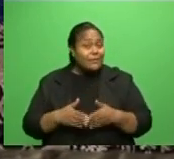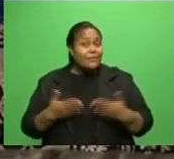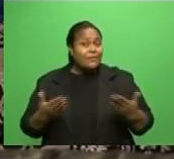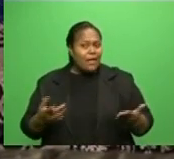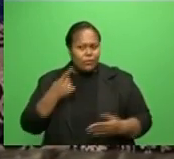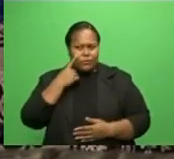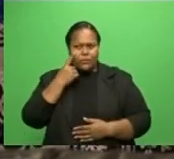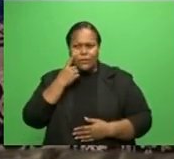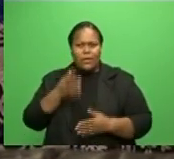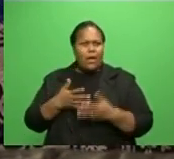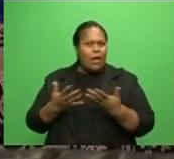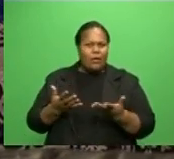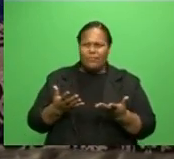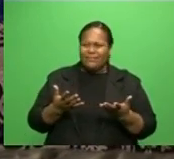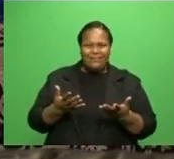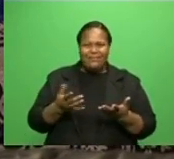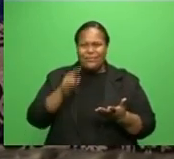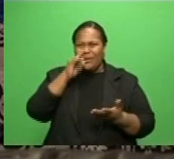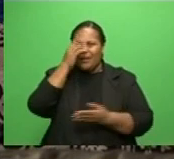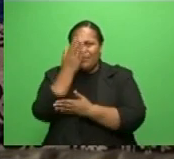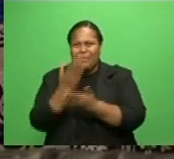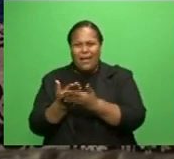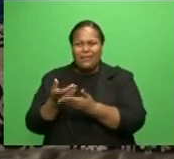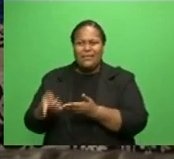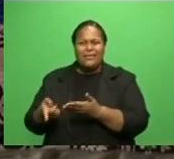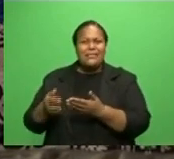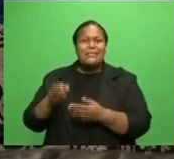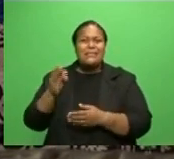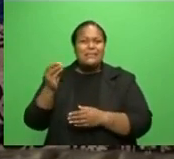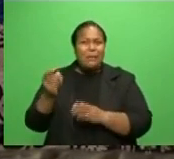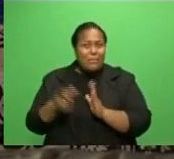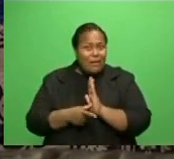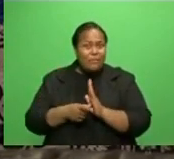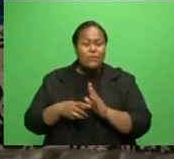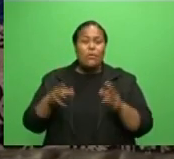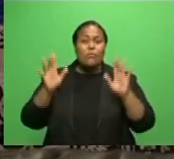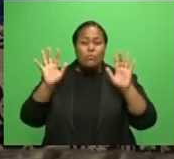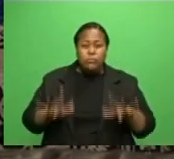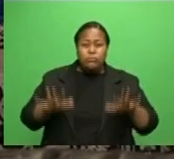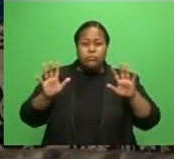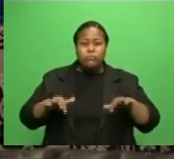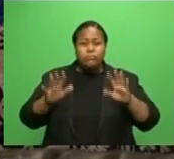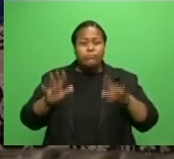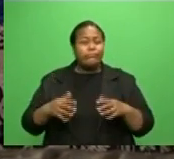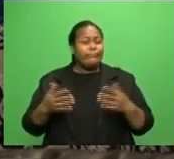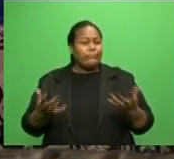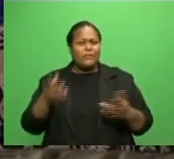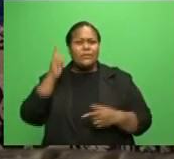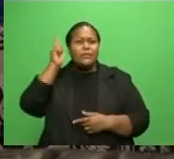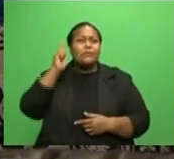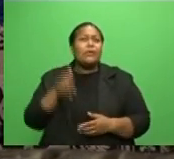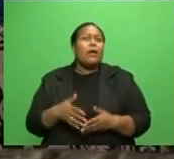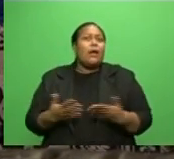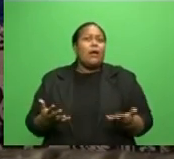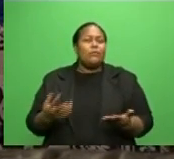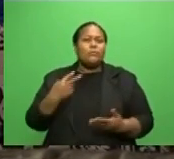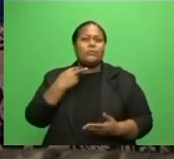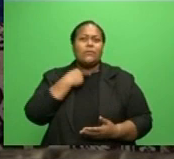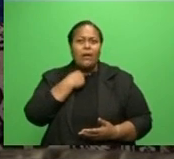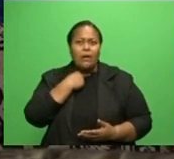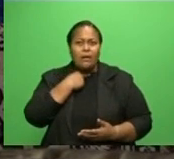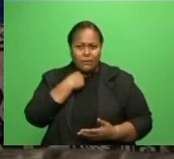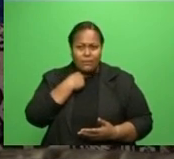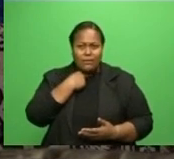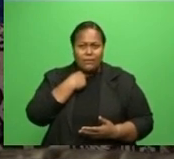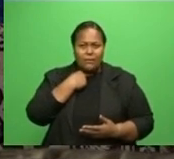unreliable that can be. On days with heavy rain, your teachers would find themselves stranded on the wrong side